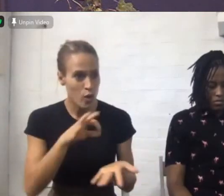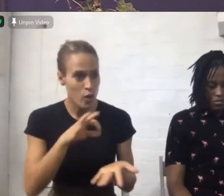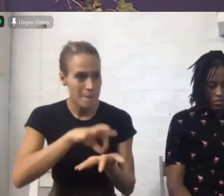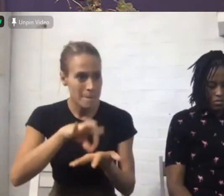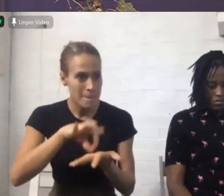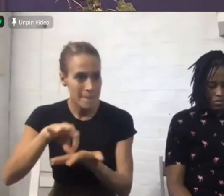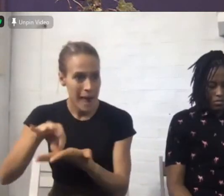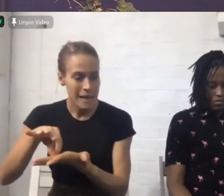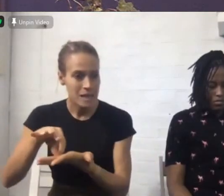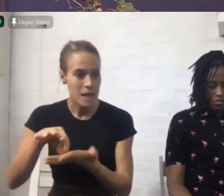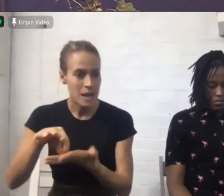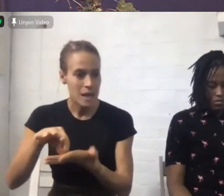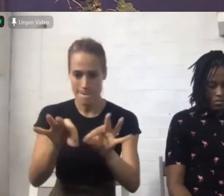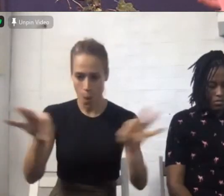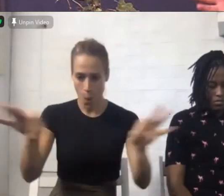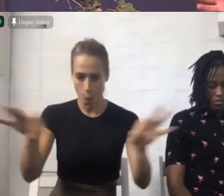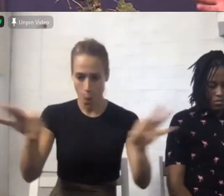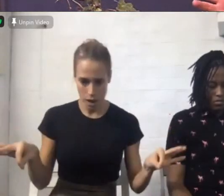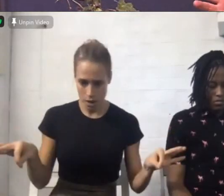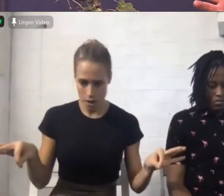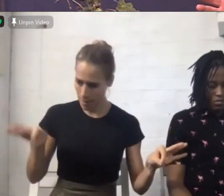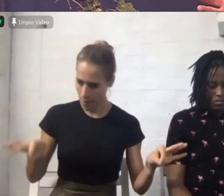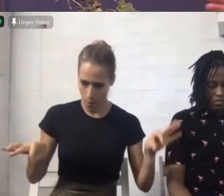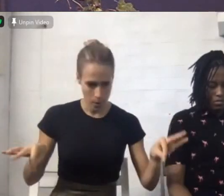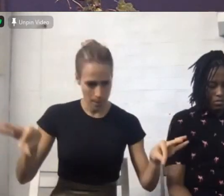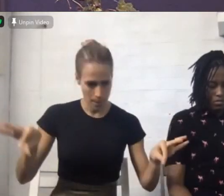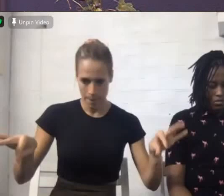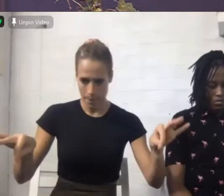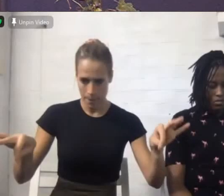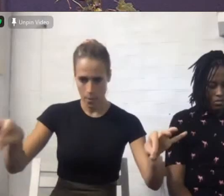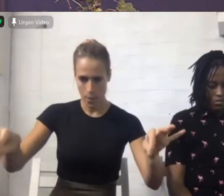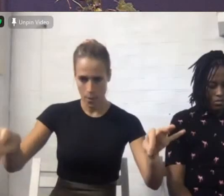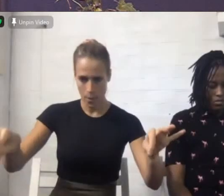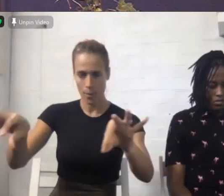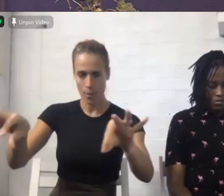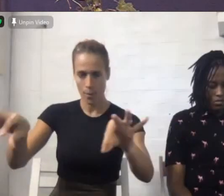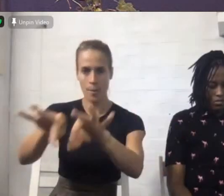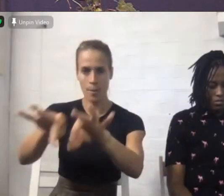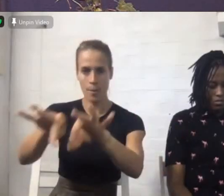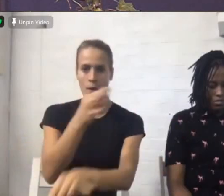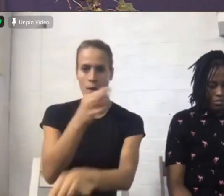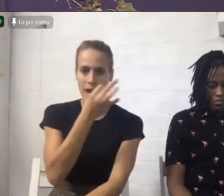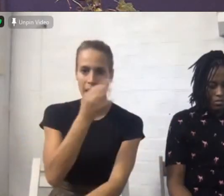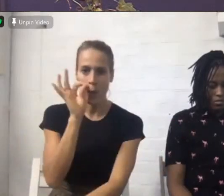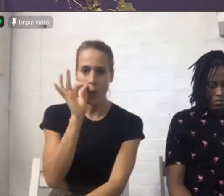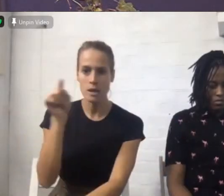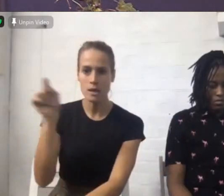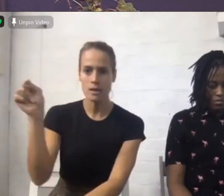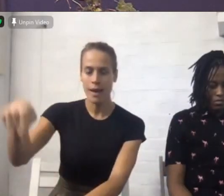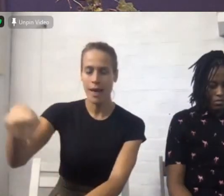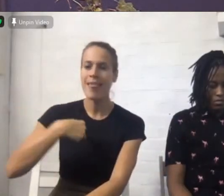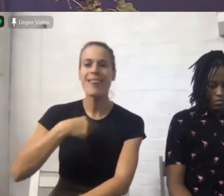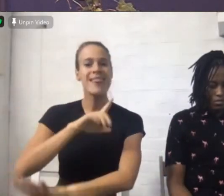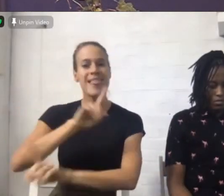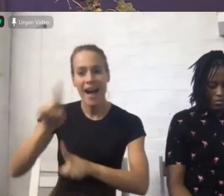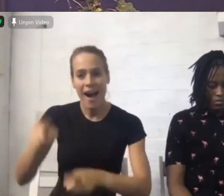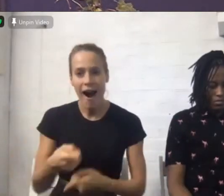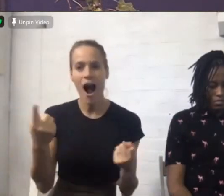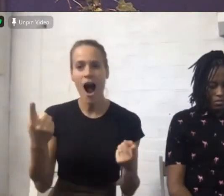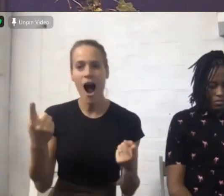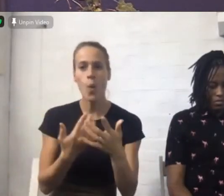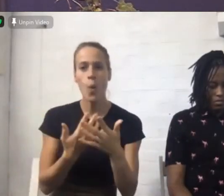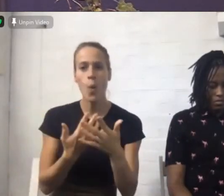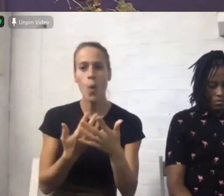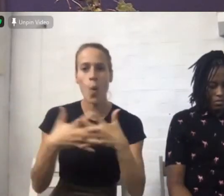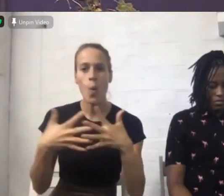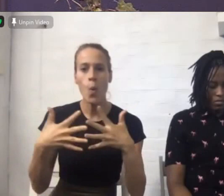and then there won't be any room for the weeds and I thought she's right the idea is